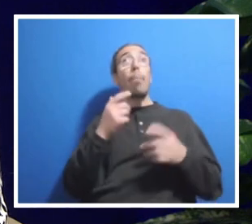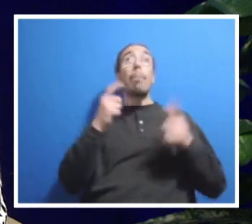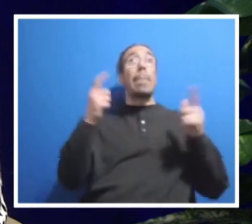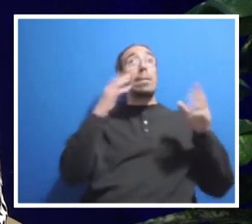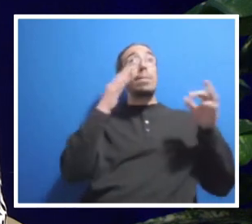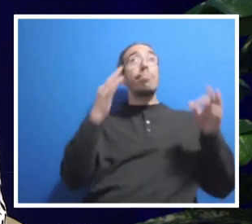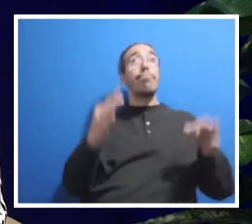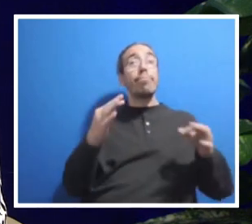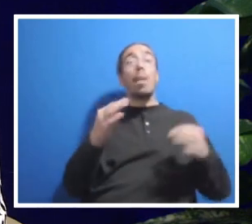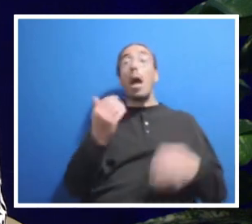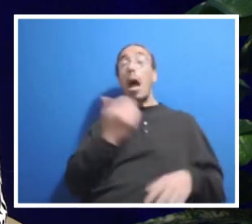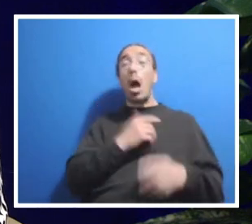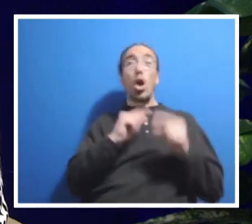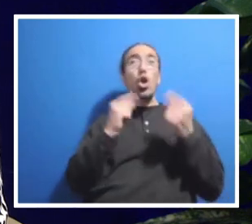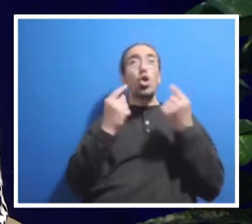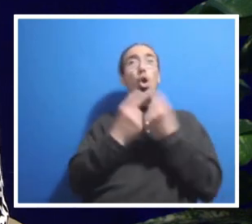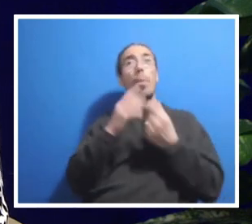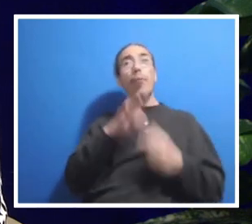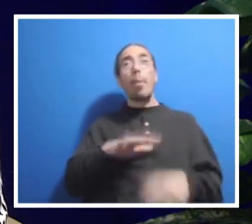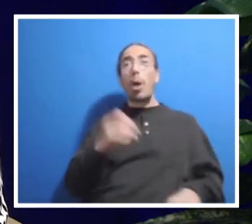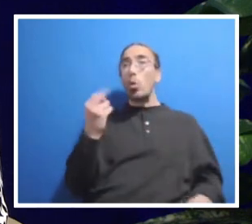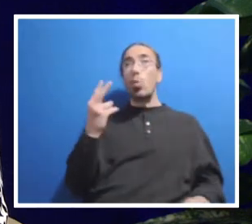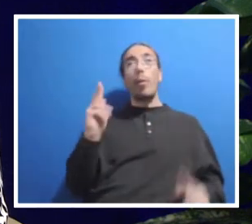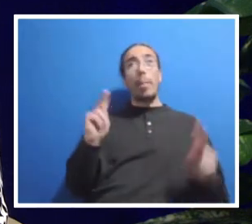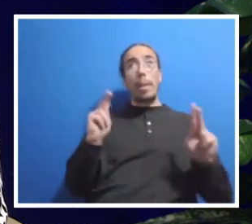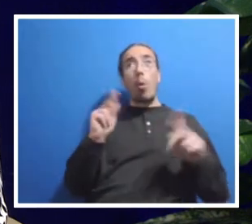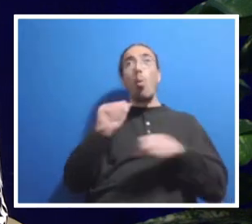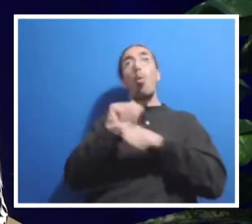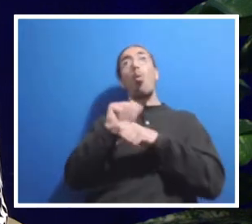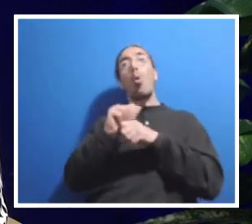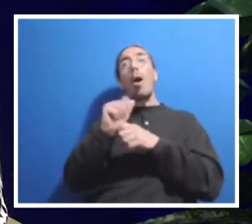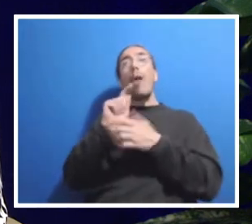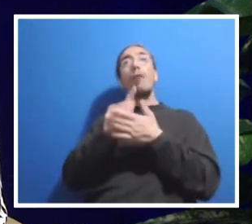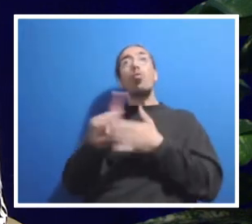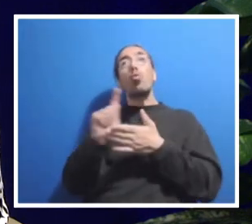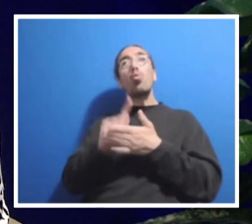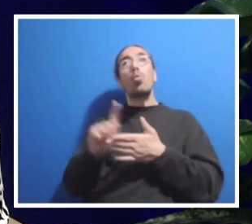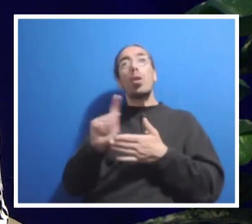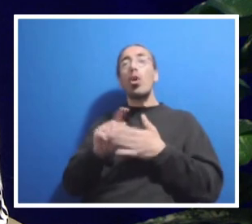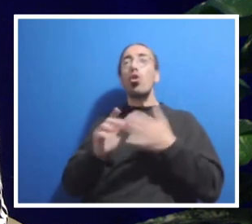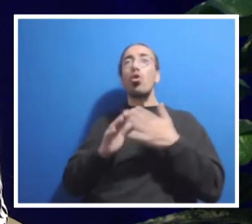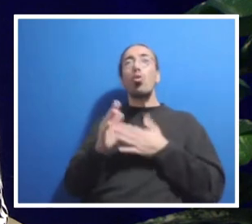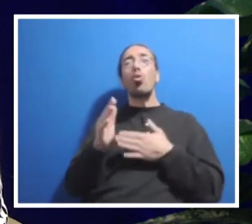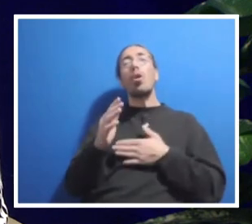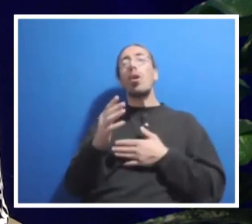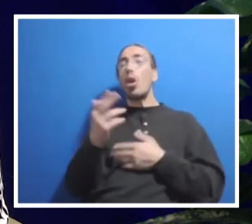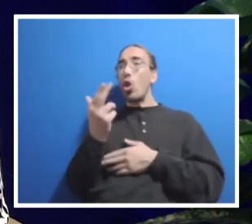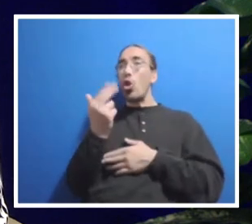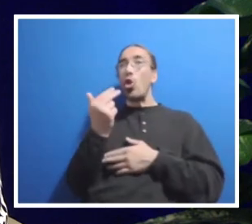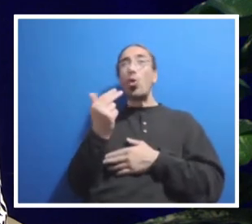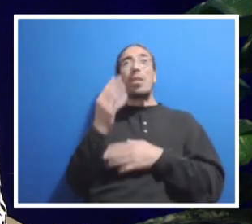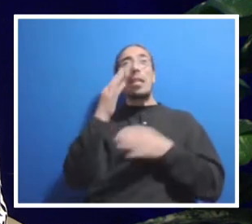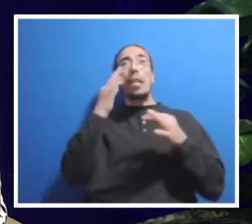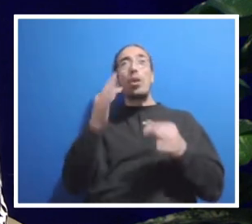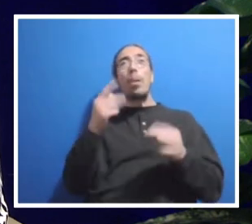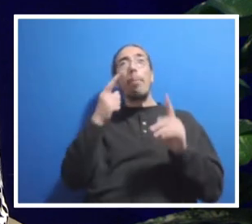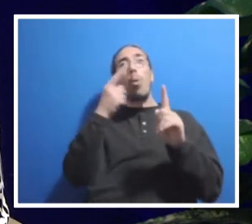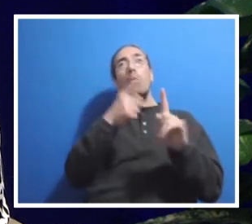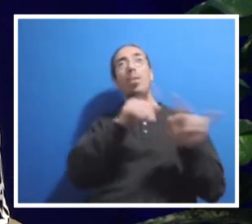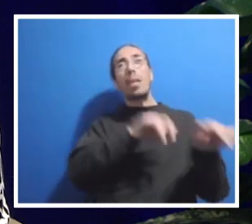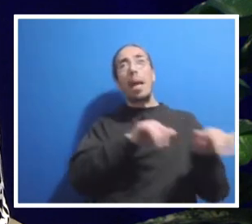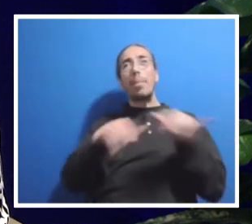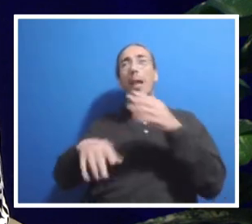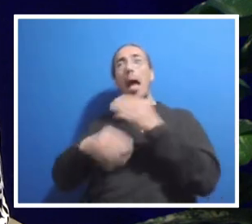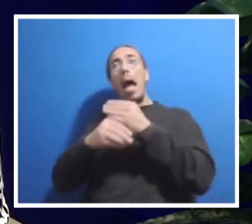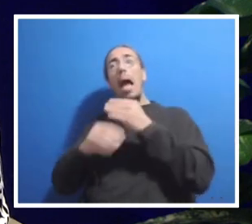our group of about a dozen is working every week through each of these 13 decision points and then adding some of our own that are